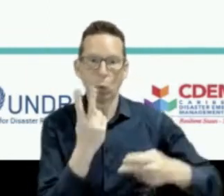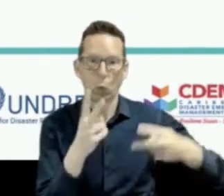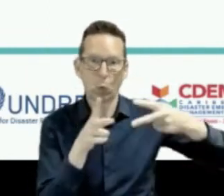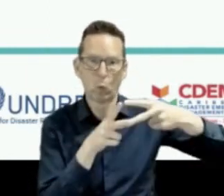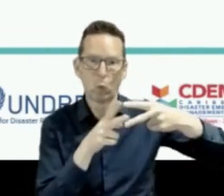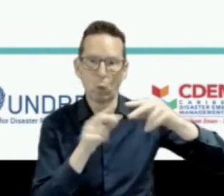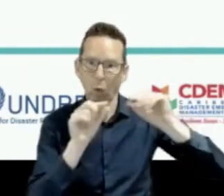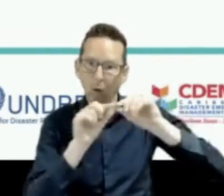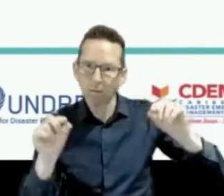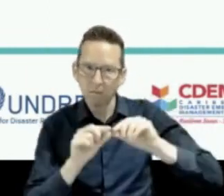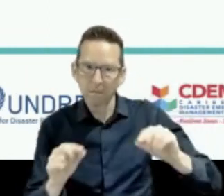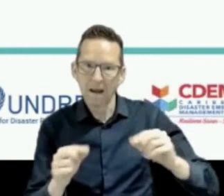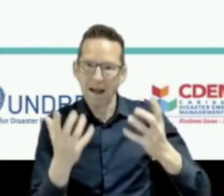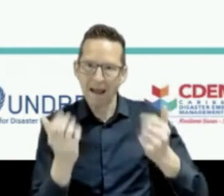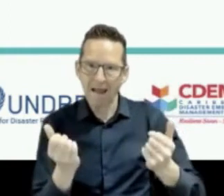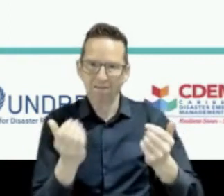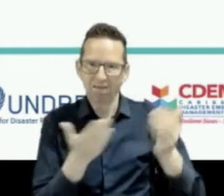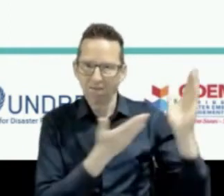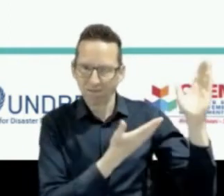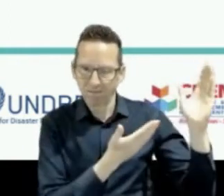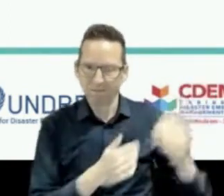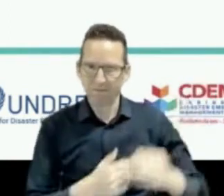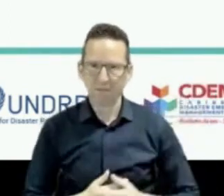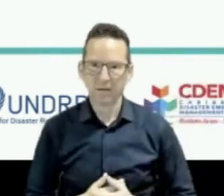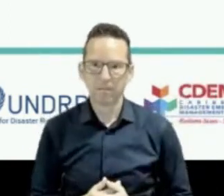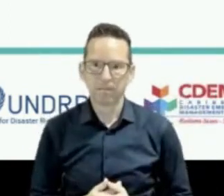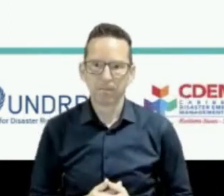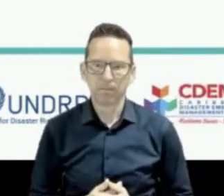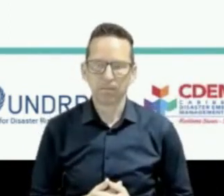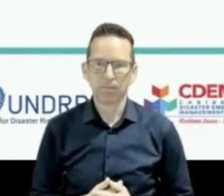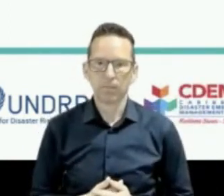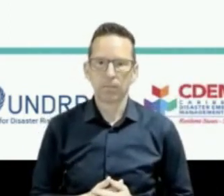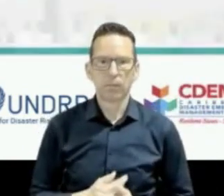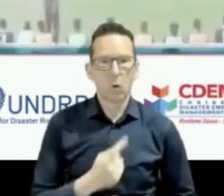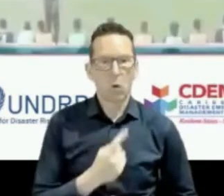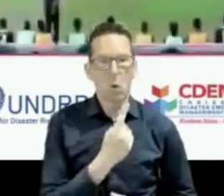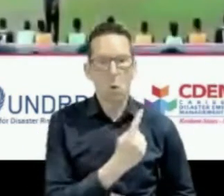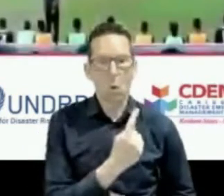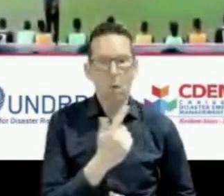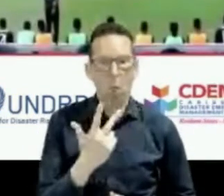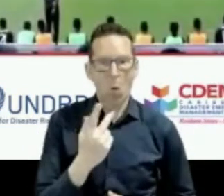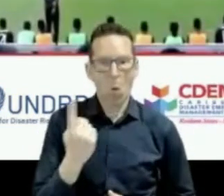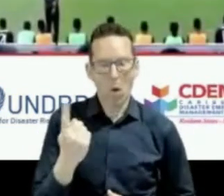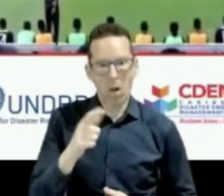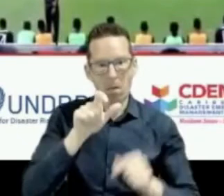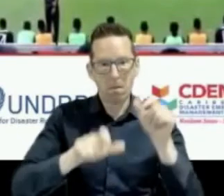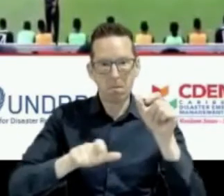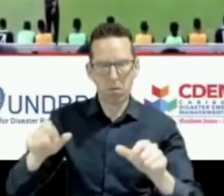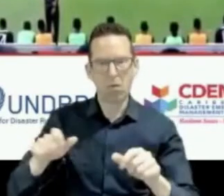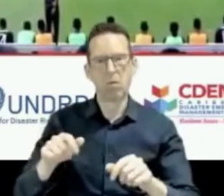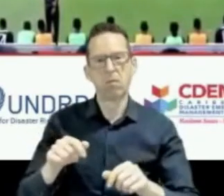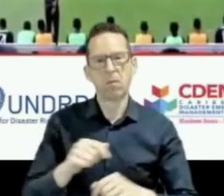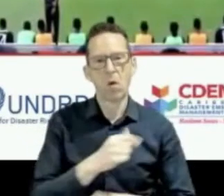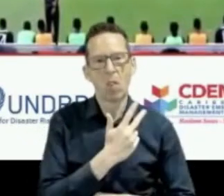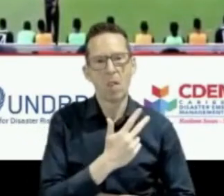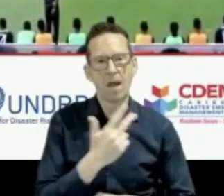an article in Meteor World. We had 131 participants from 28 countries. What did we learn in symposium?